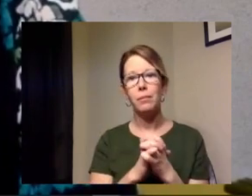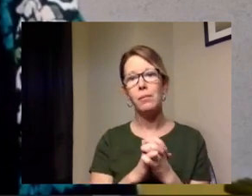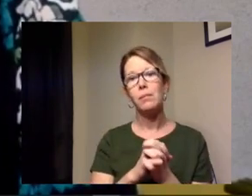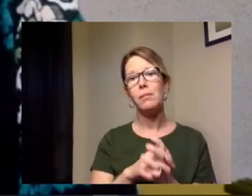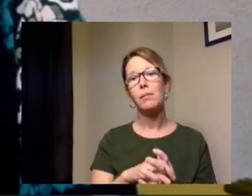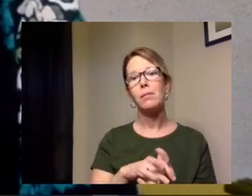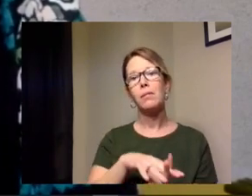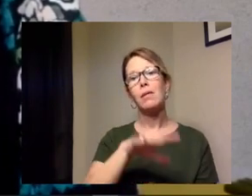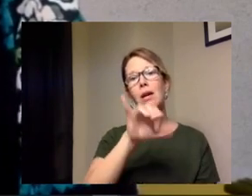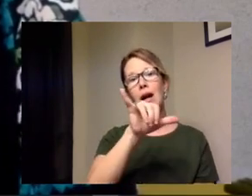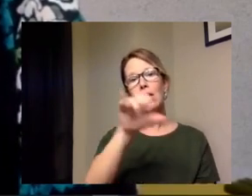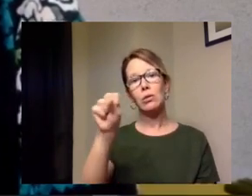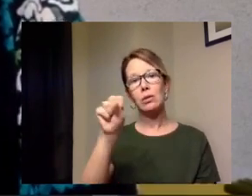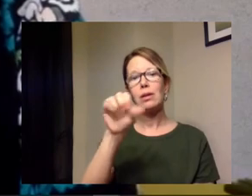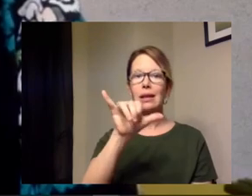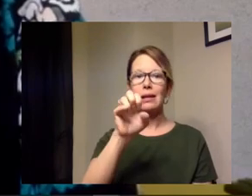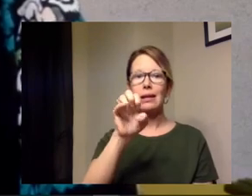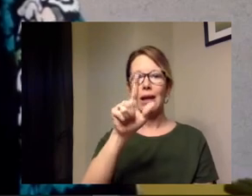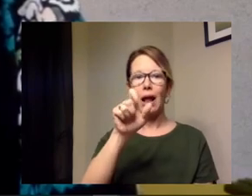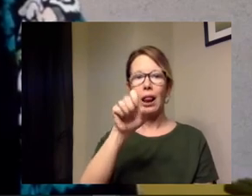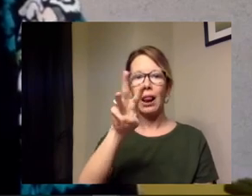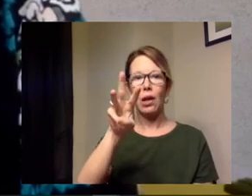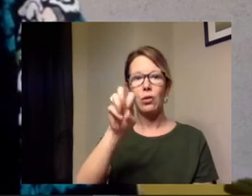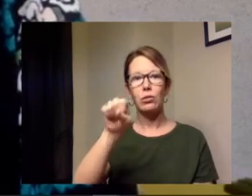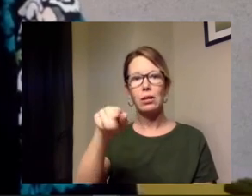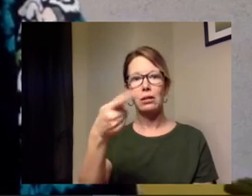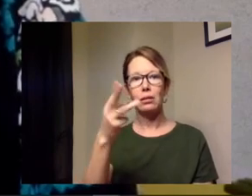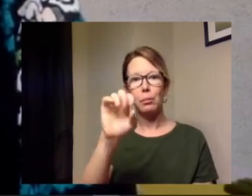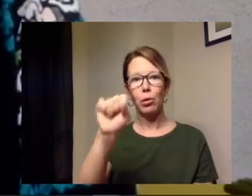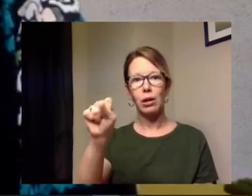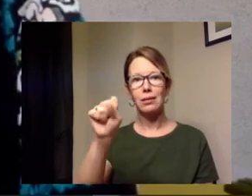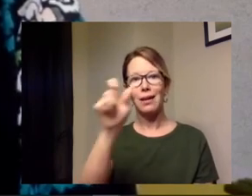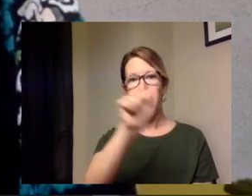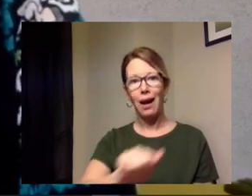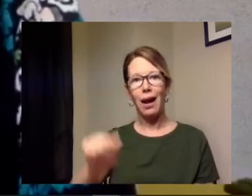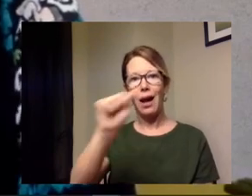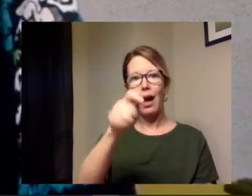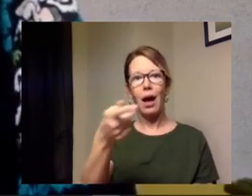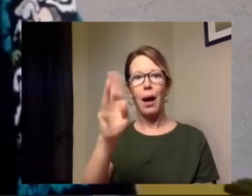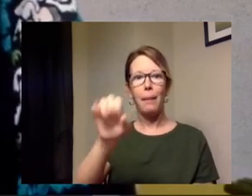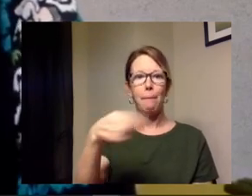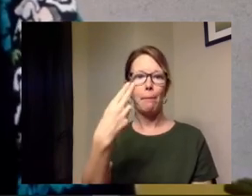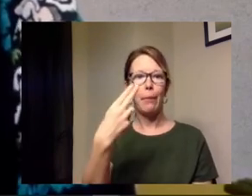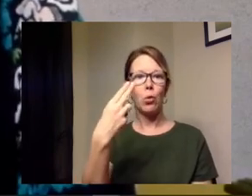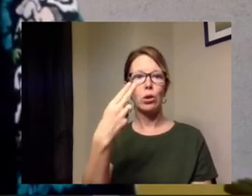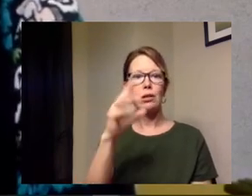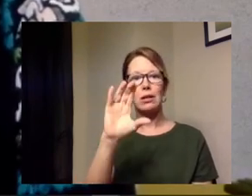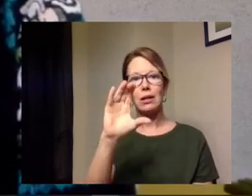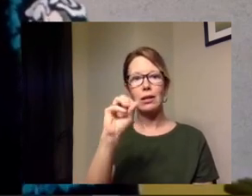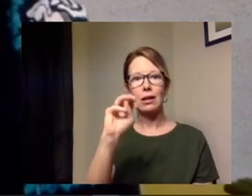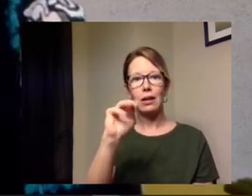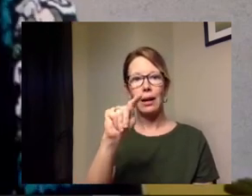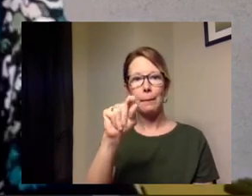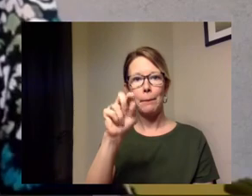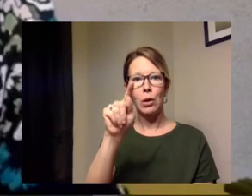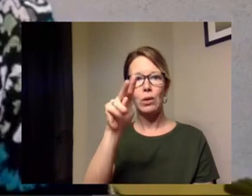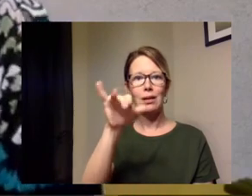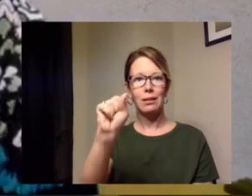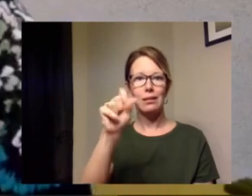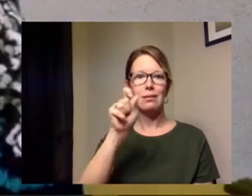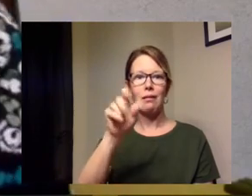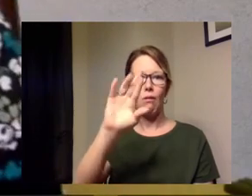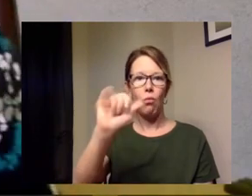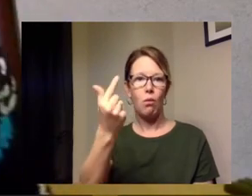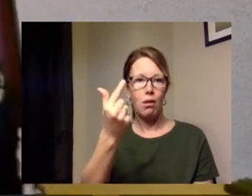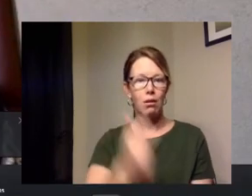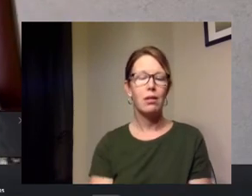it is yellowsprings at porchcommunities.org thank